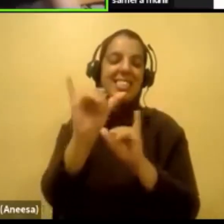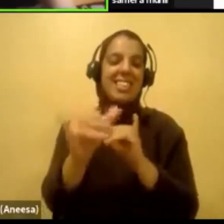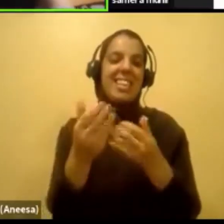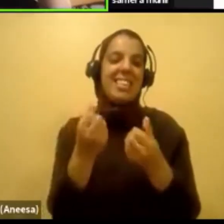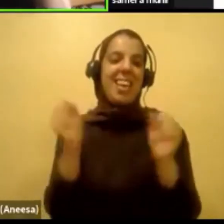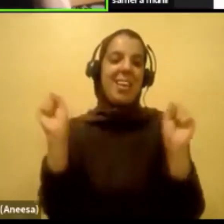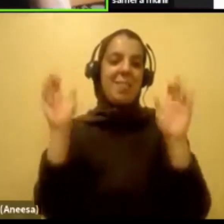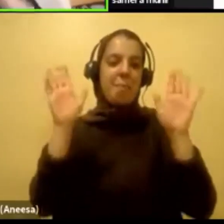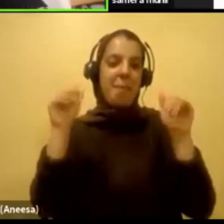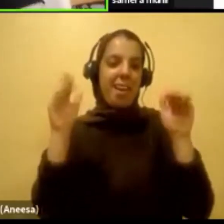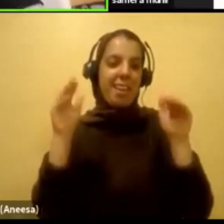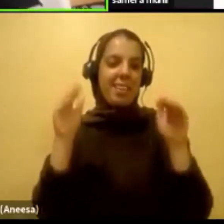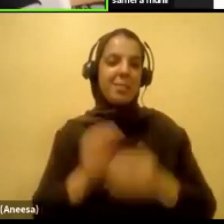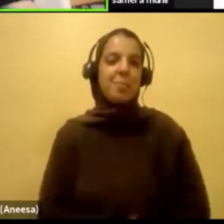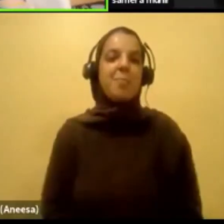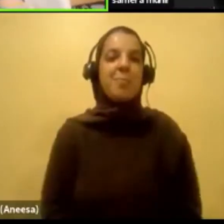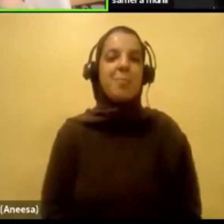Bye. Bye.